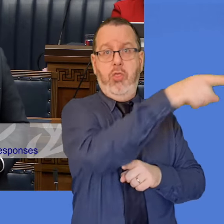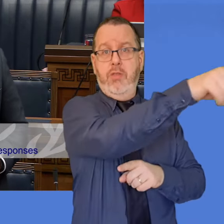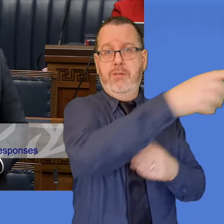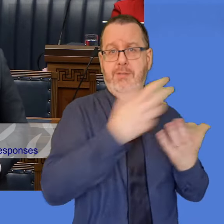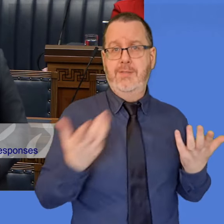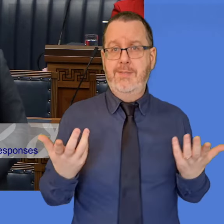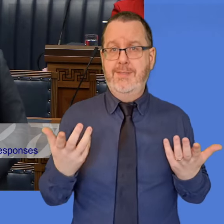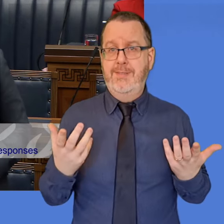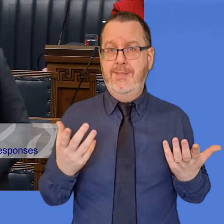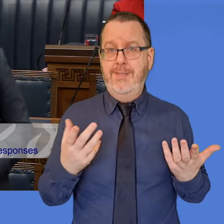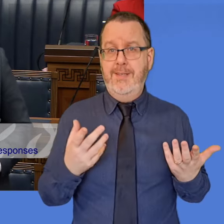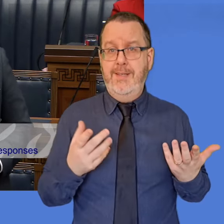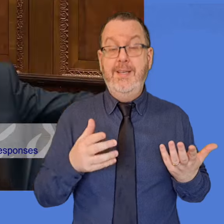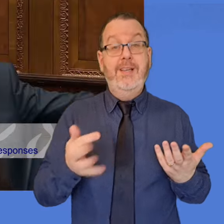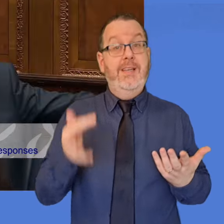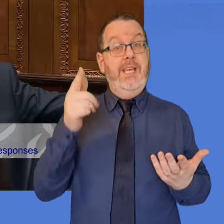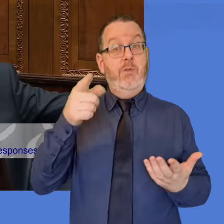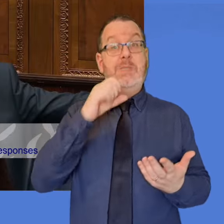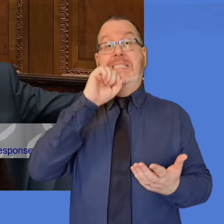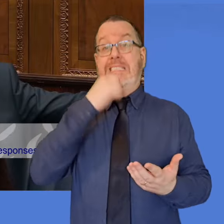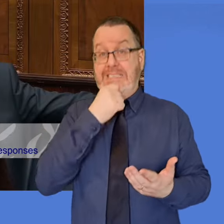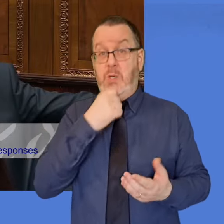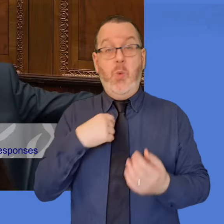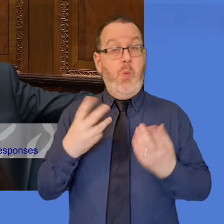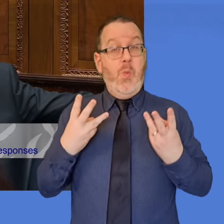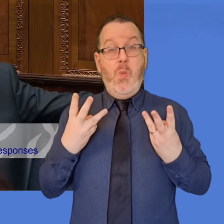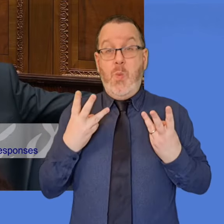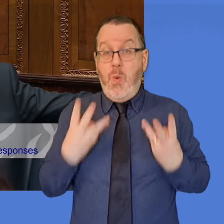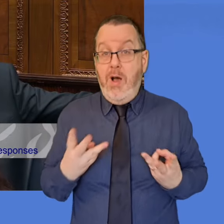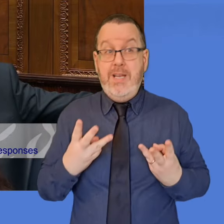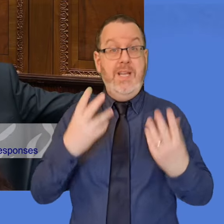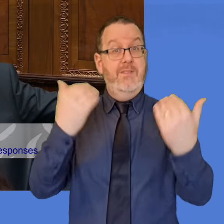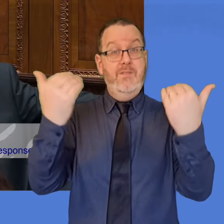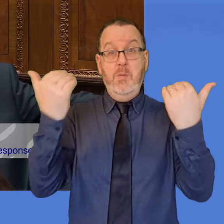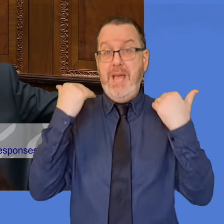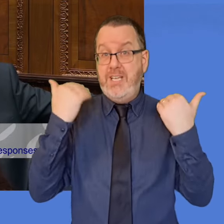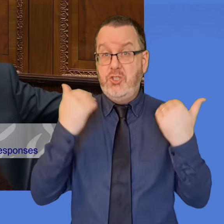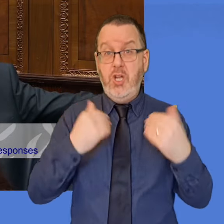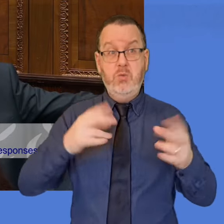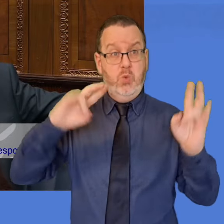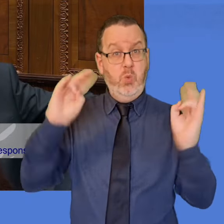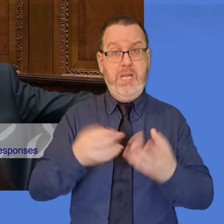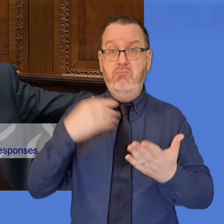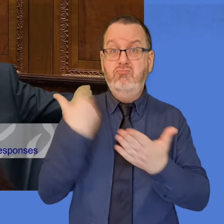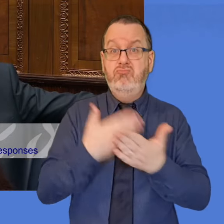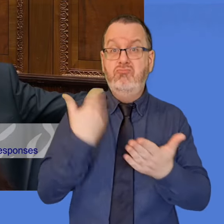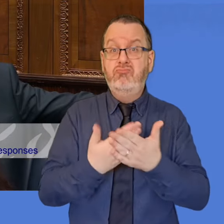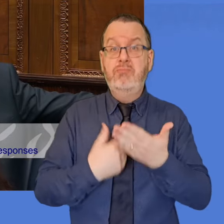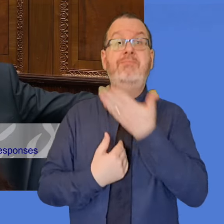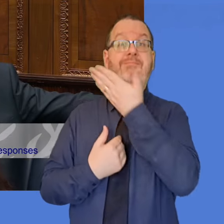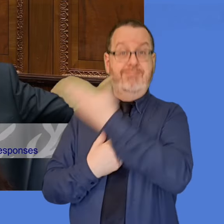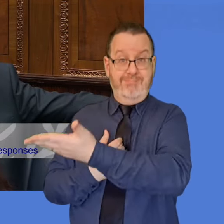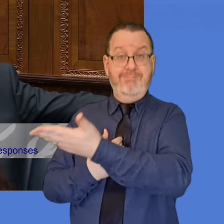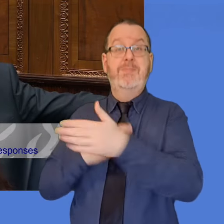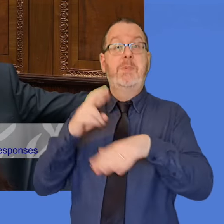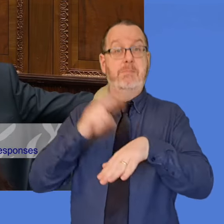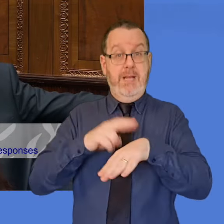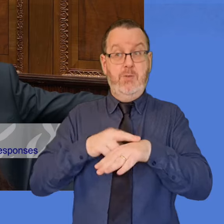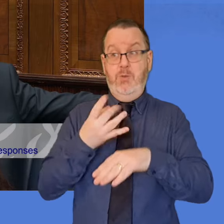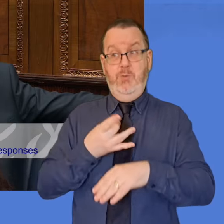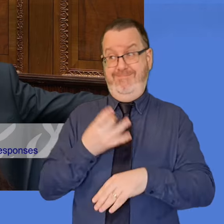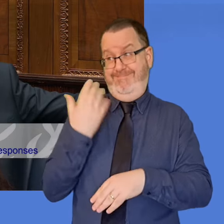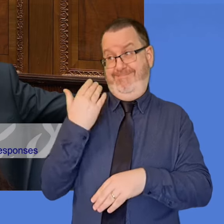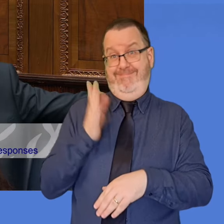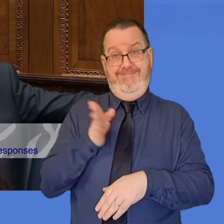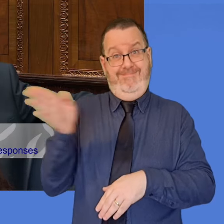And if the member is serious about getting that information as quickly as possible, he'll want to go through the